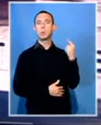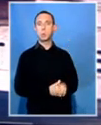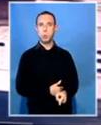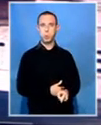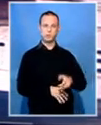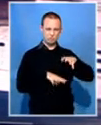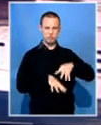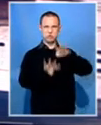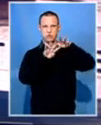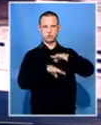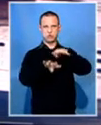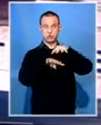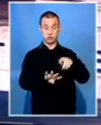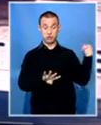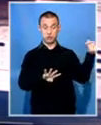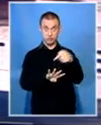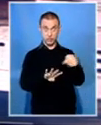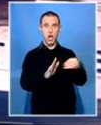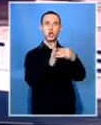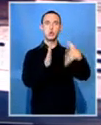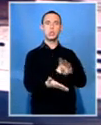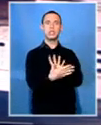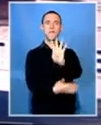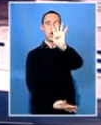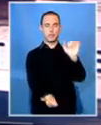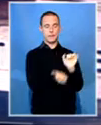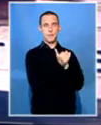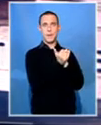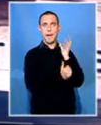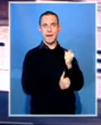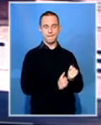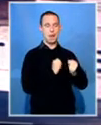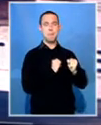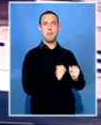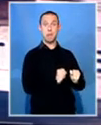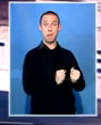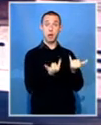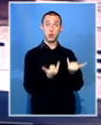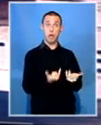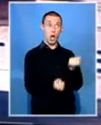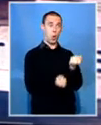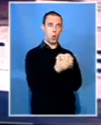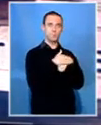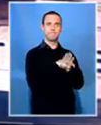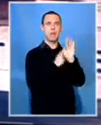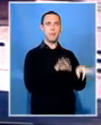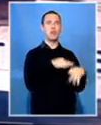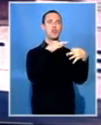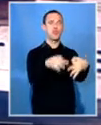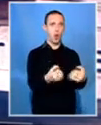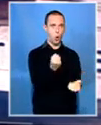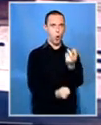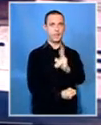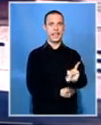the Alice Magistrates Court this afternoon. They were arrested after a night of destruction and violence, which disrupted the preparations of the